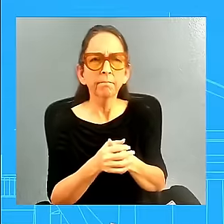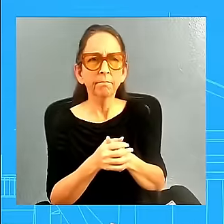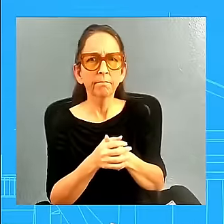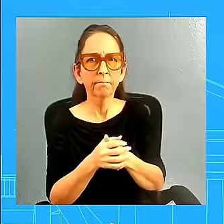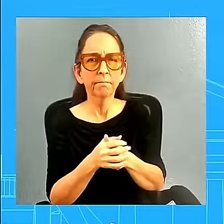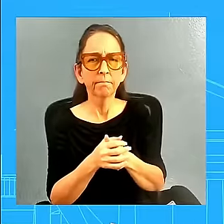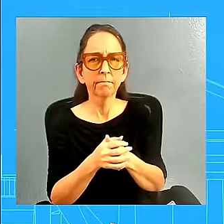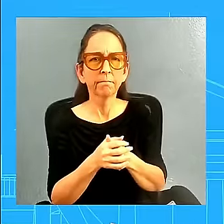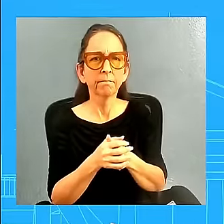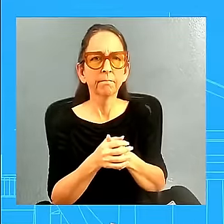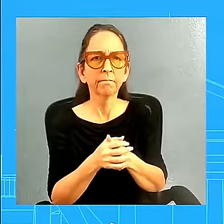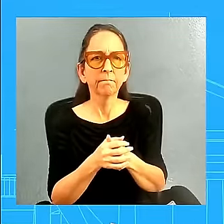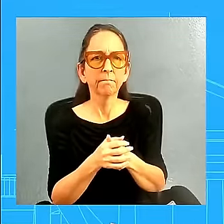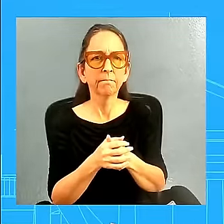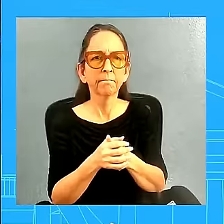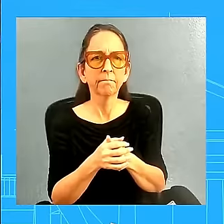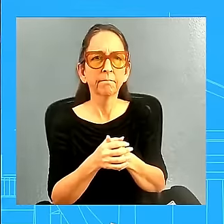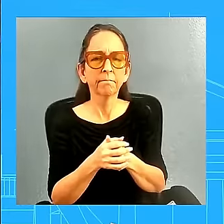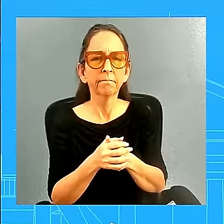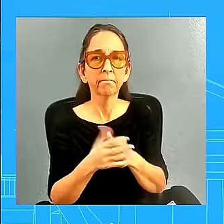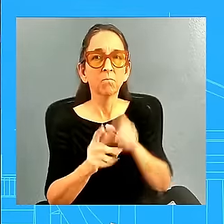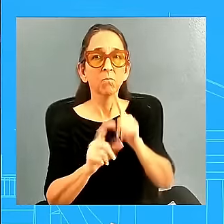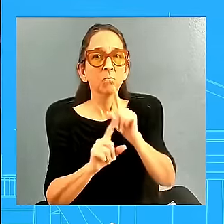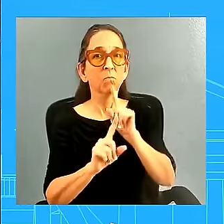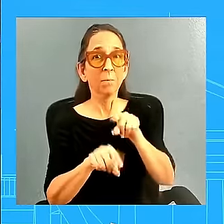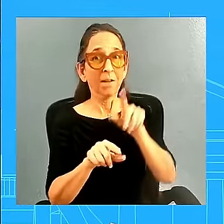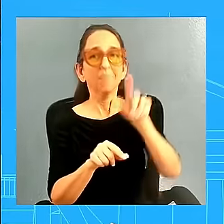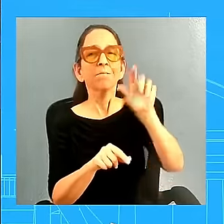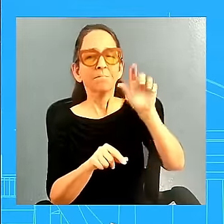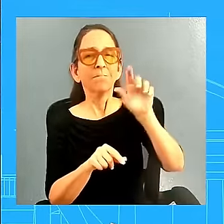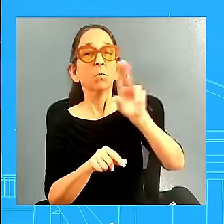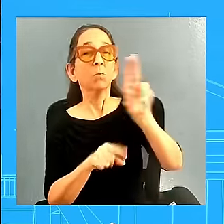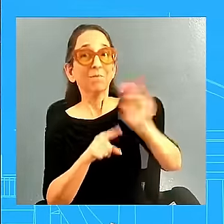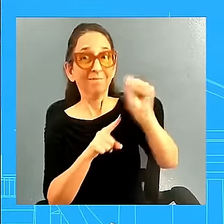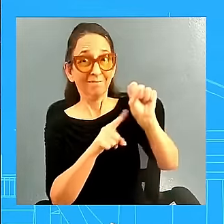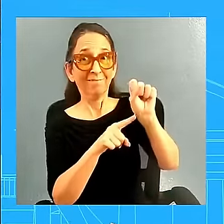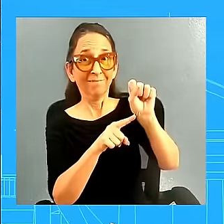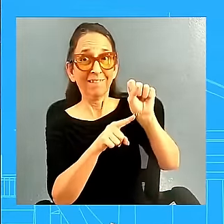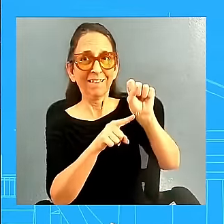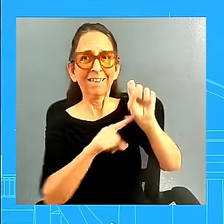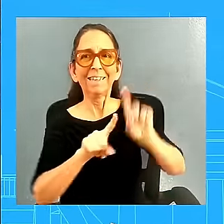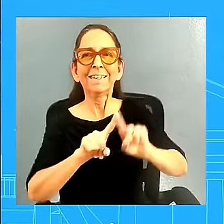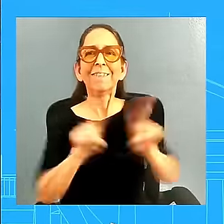other countries' intelligence analysis.